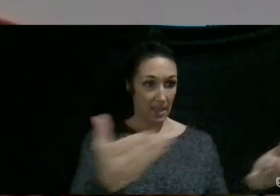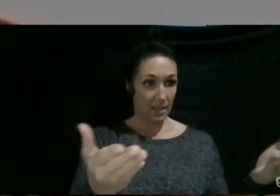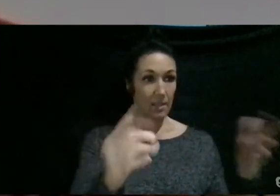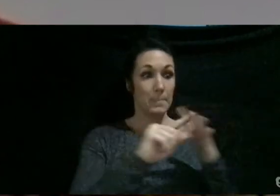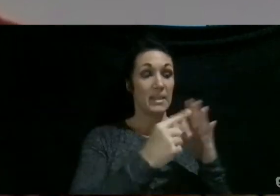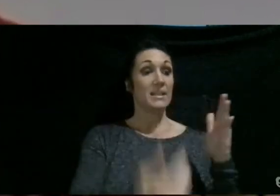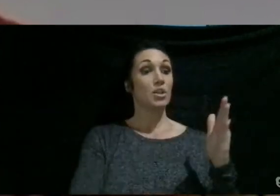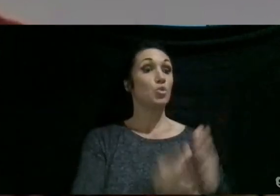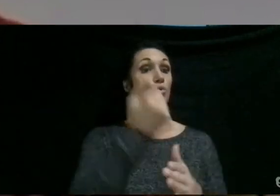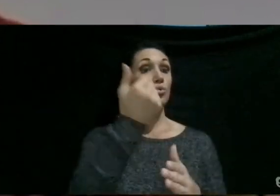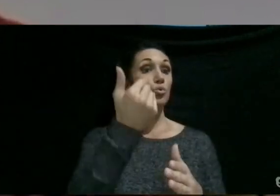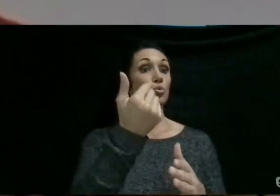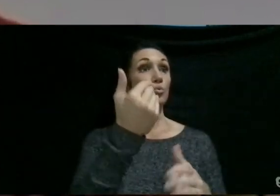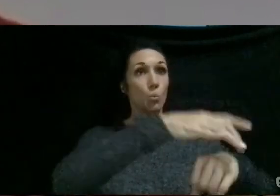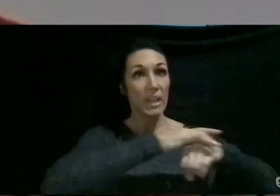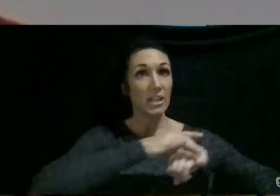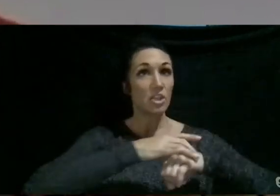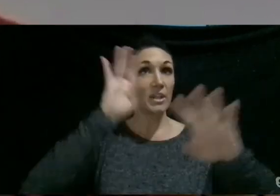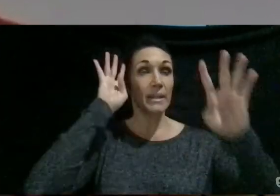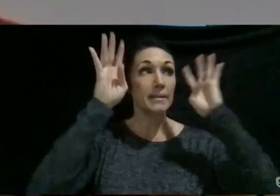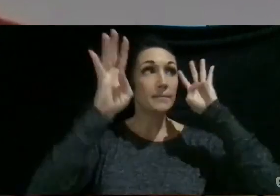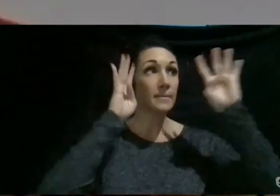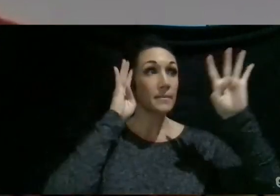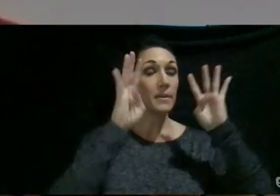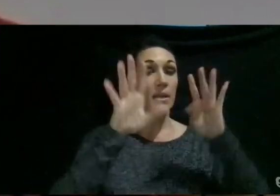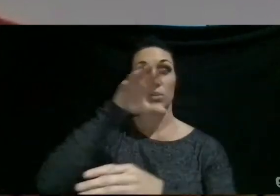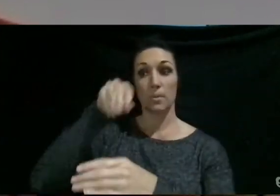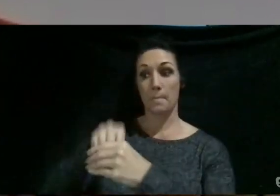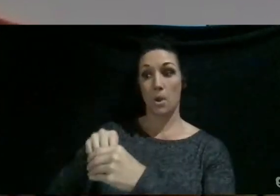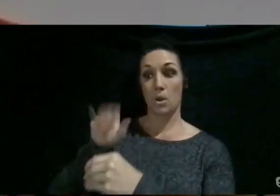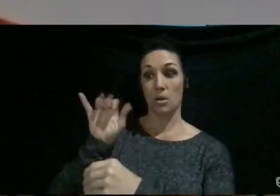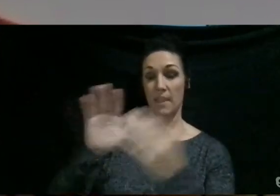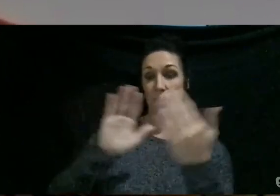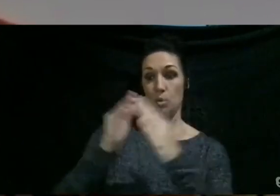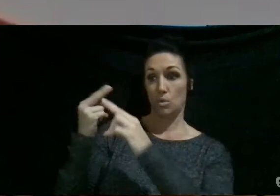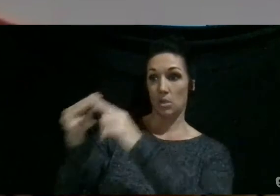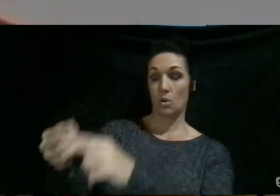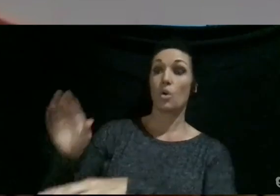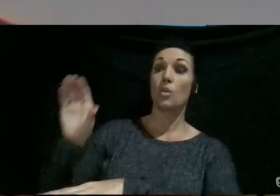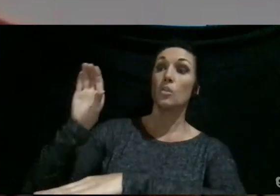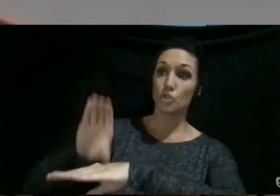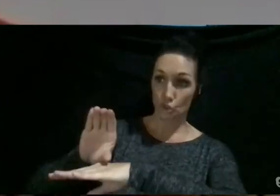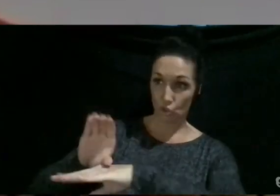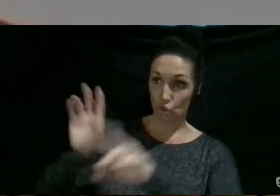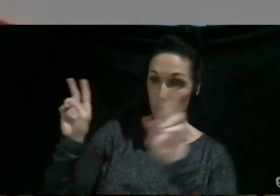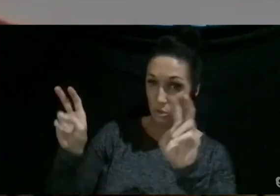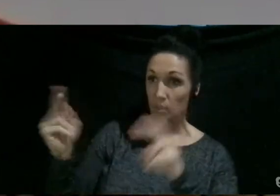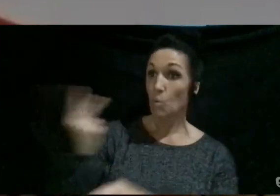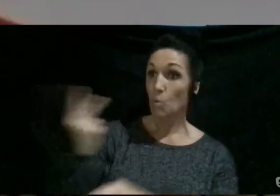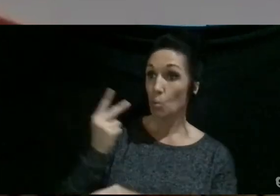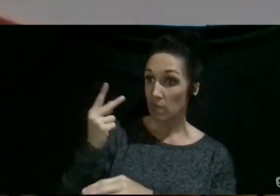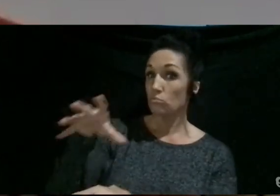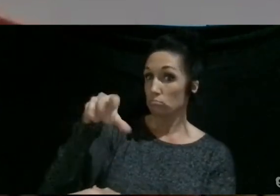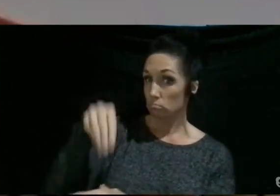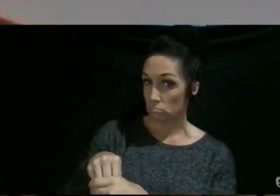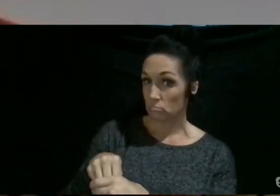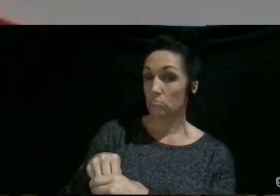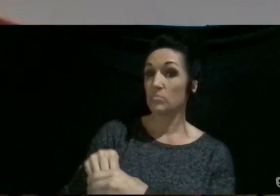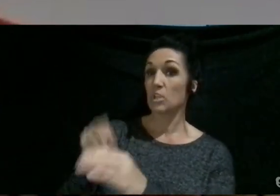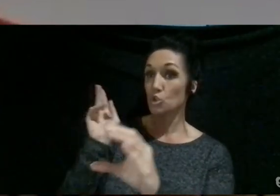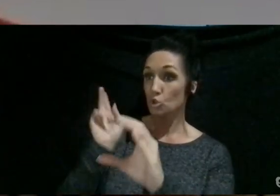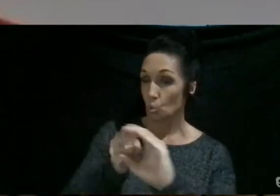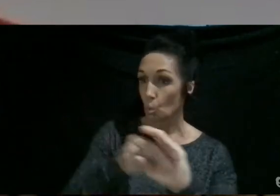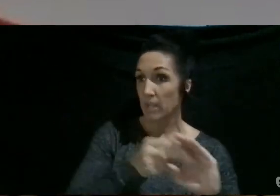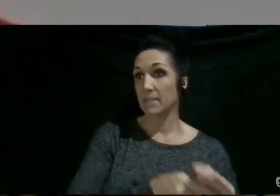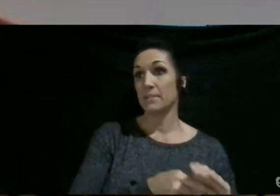new creation. And then was a part of this community called the church that we are a part of, to join in that